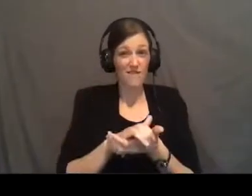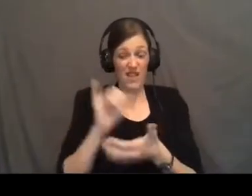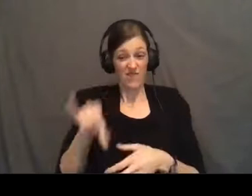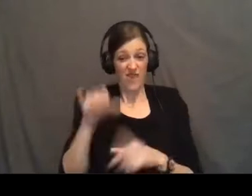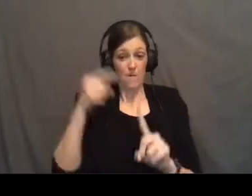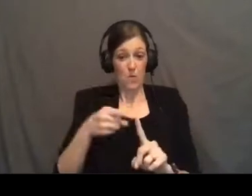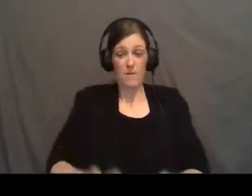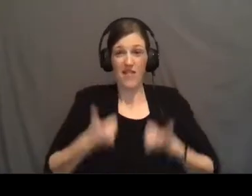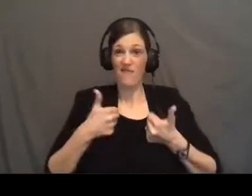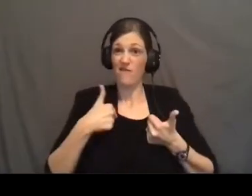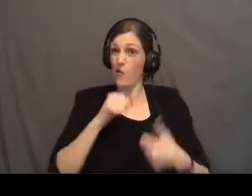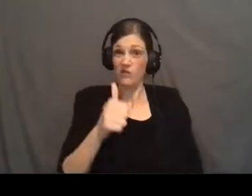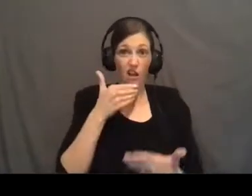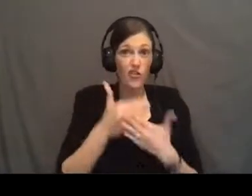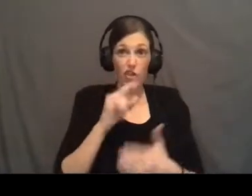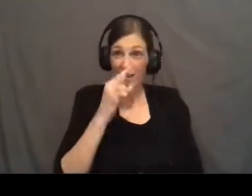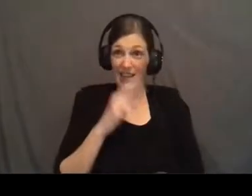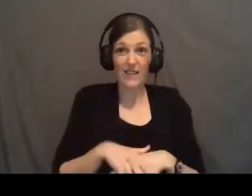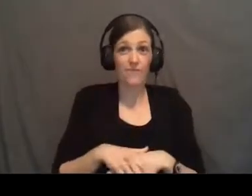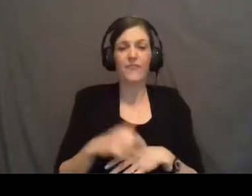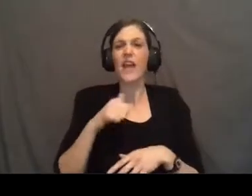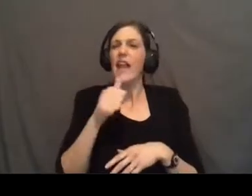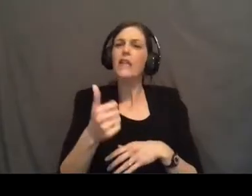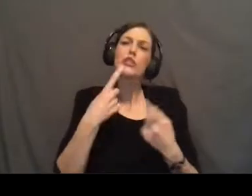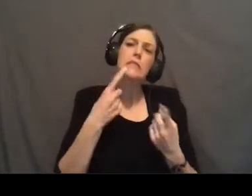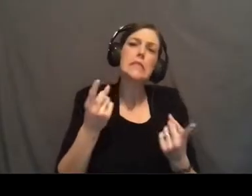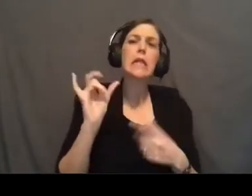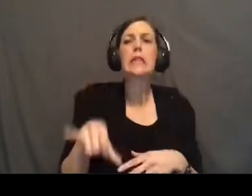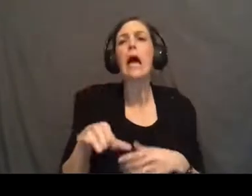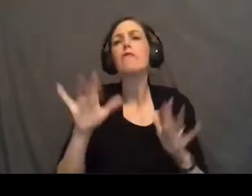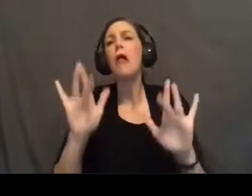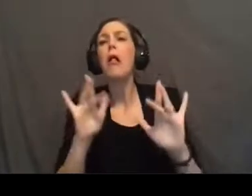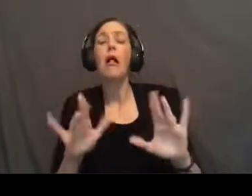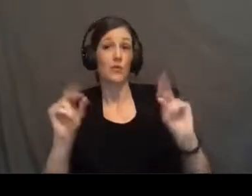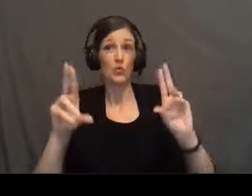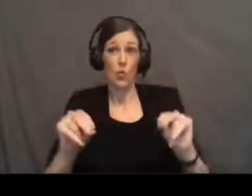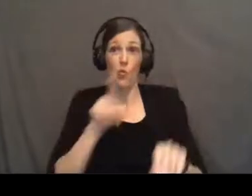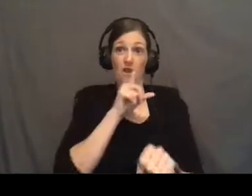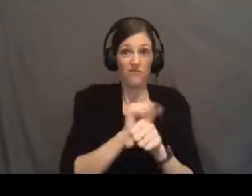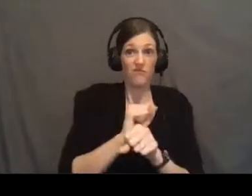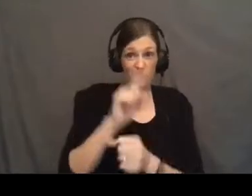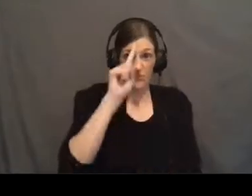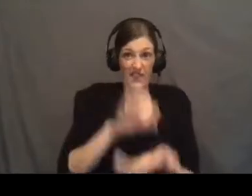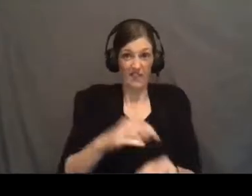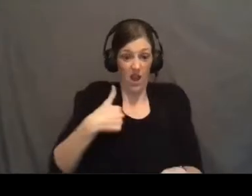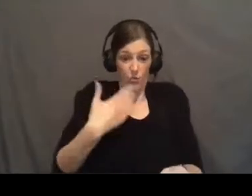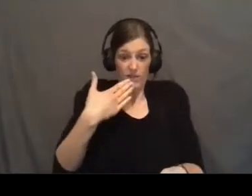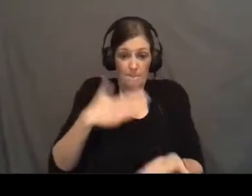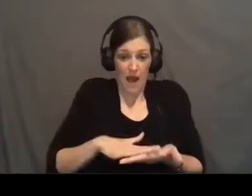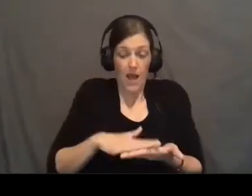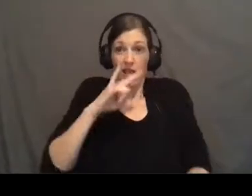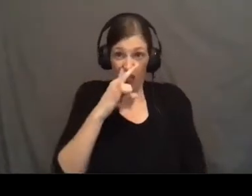life that I wasn't a good kid. I wasn't just saying it just, like, for pity. Like, I legitimately believed I was a bad kid,